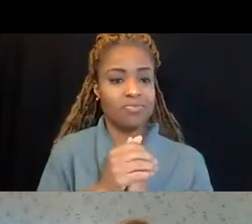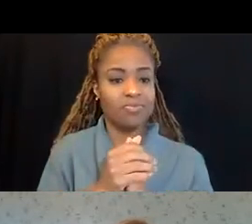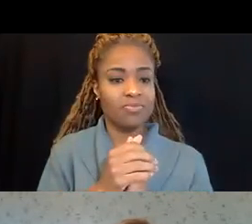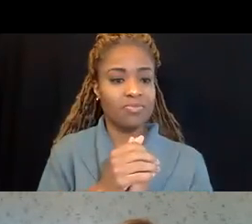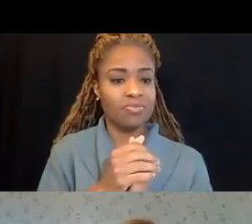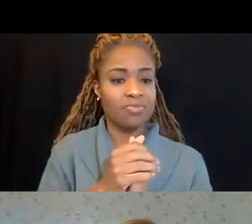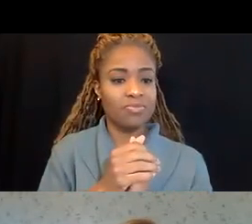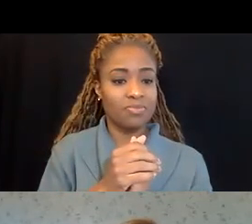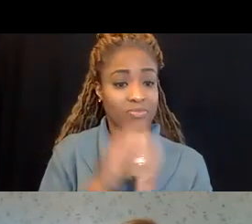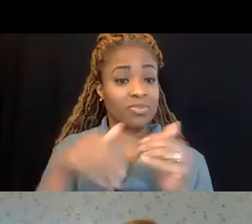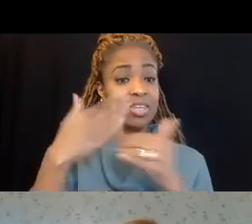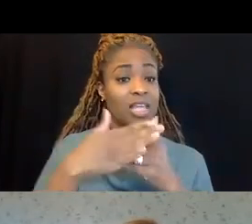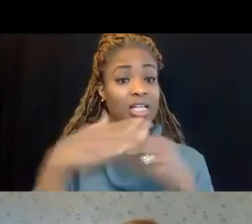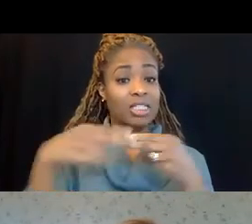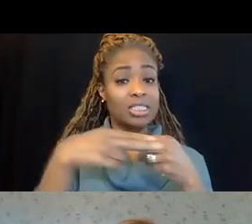Next slide. Next